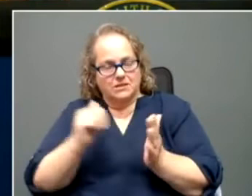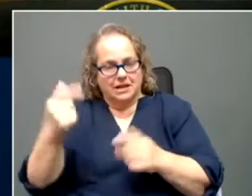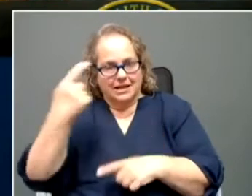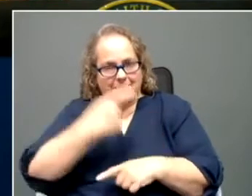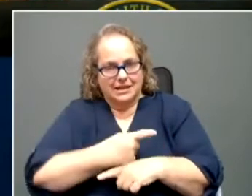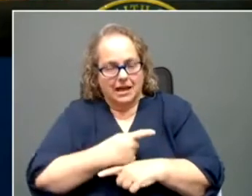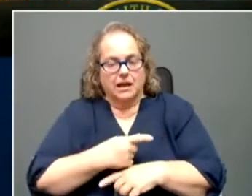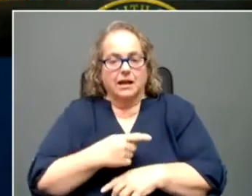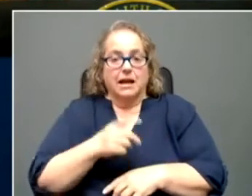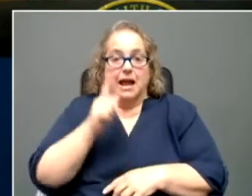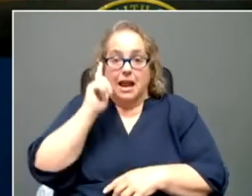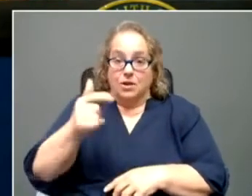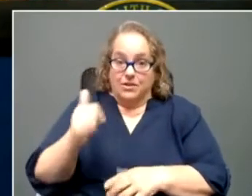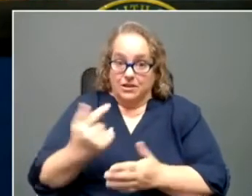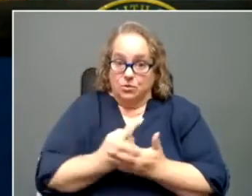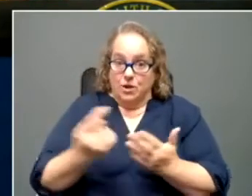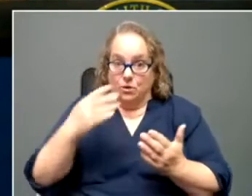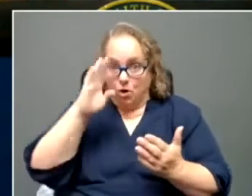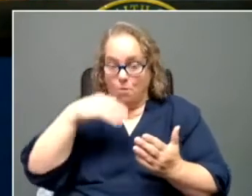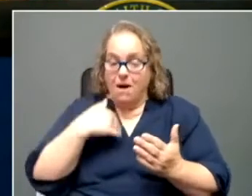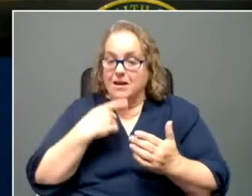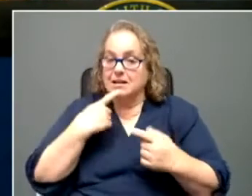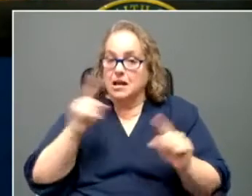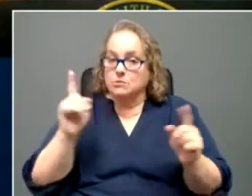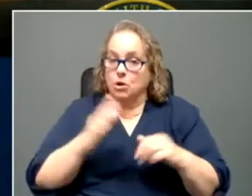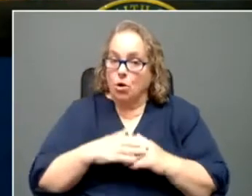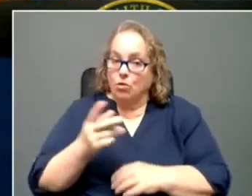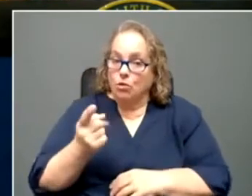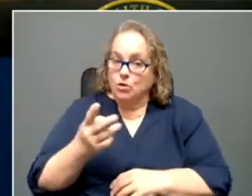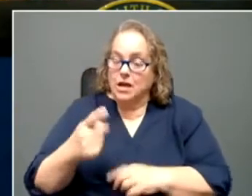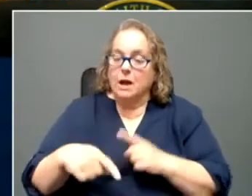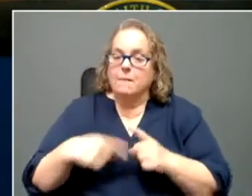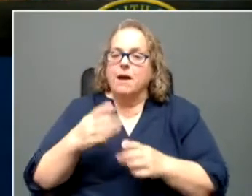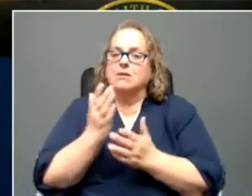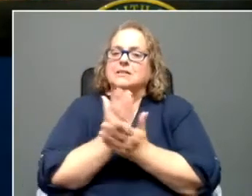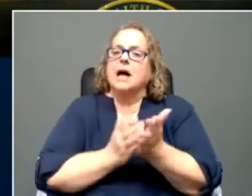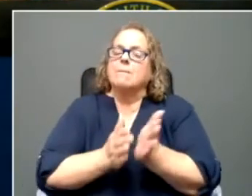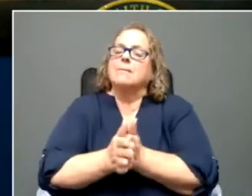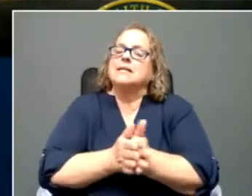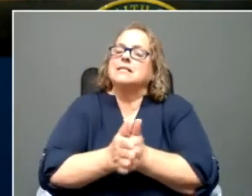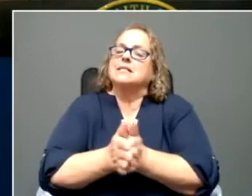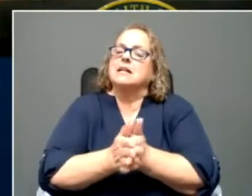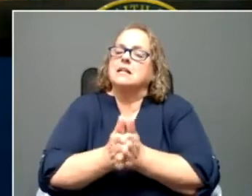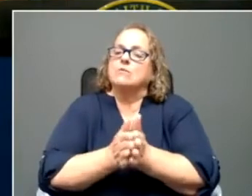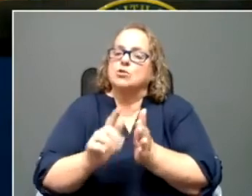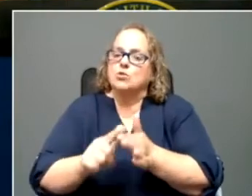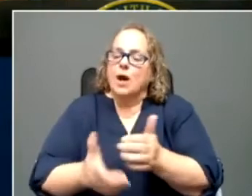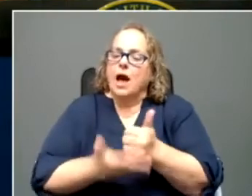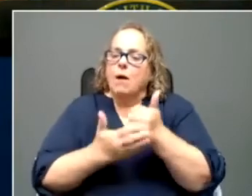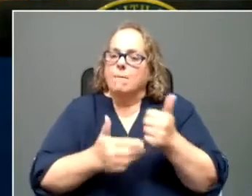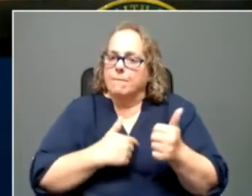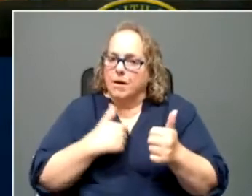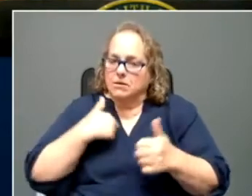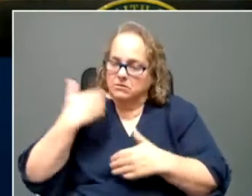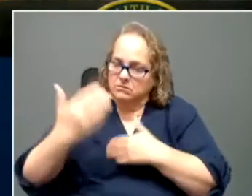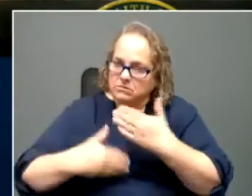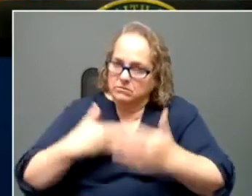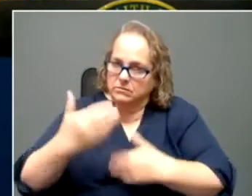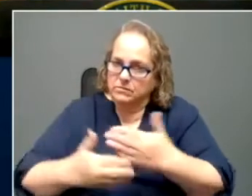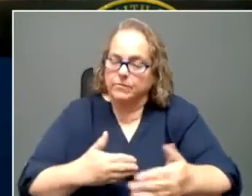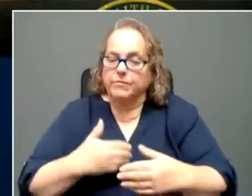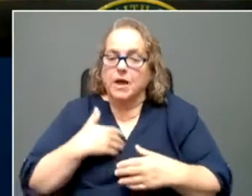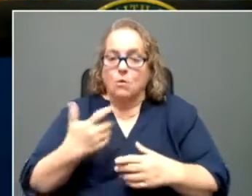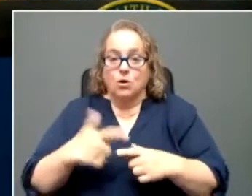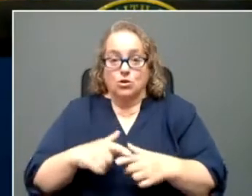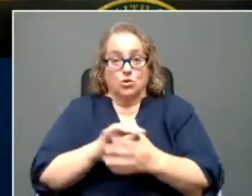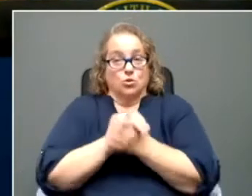an announcement. I hope on thursday, um, about some incentives that will help us go even further. I want to congratulate a